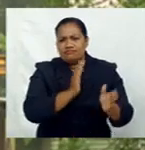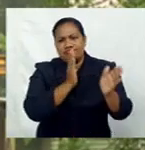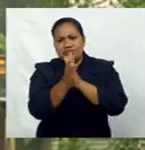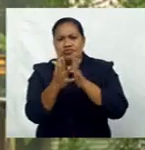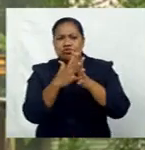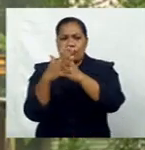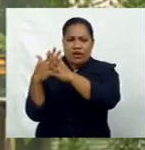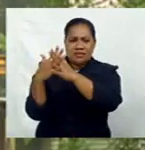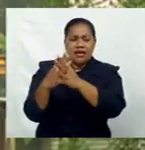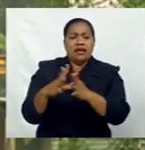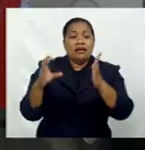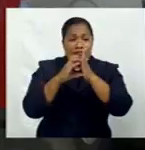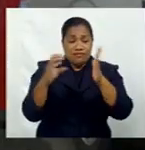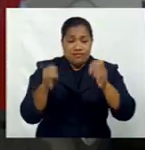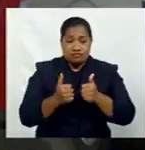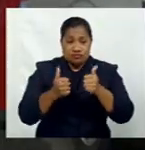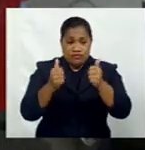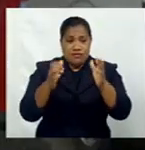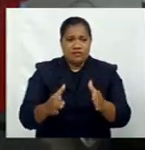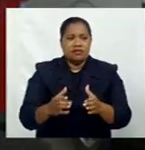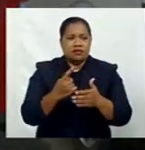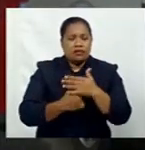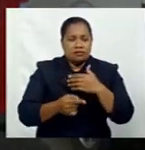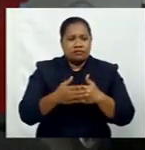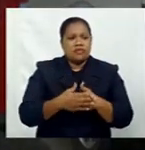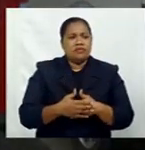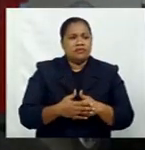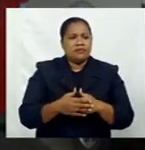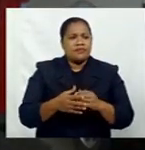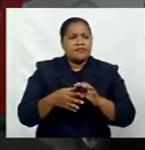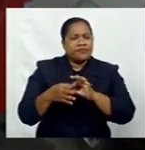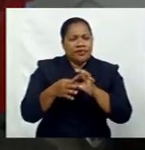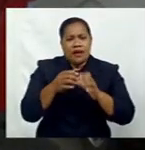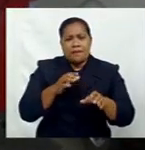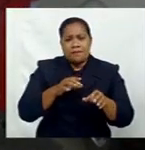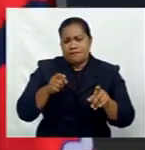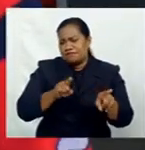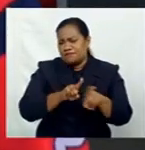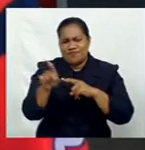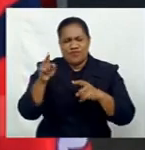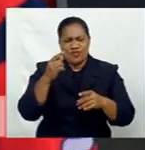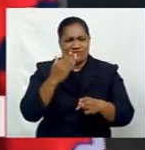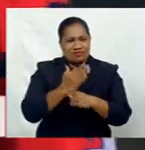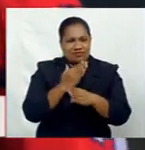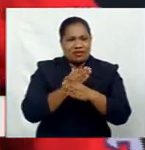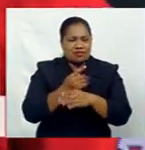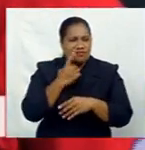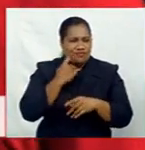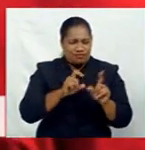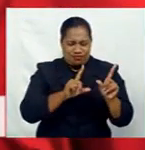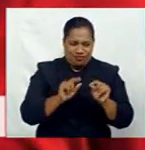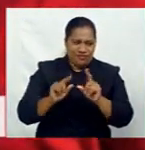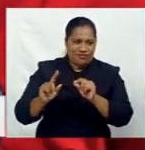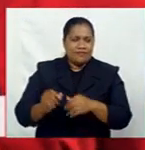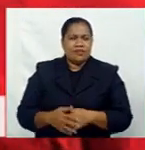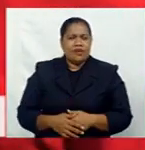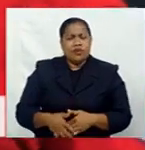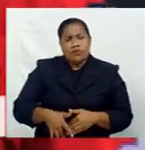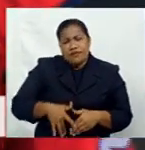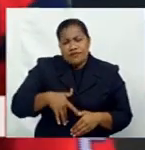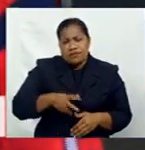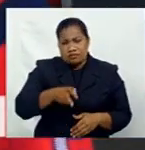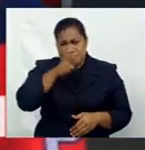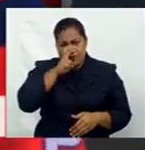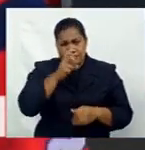minivan operators have broadened their network and made the most of any employment opportunities. With the restrictions in place, our company,